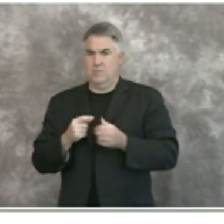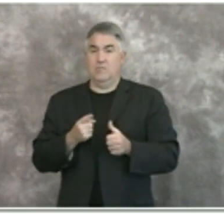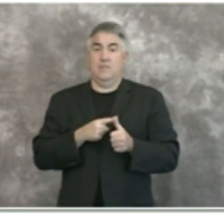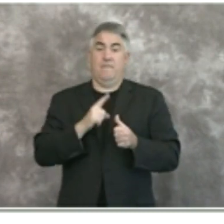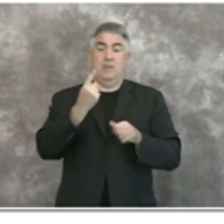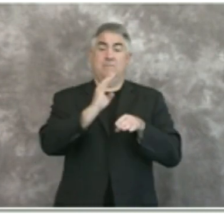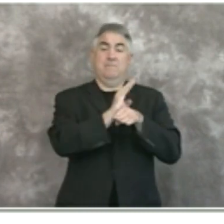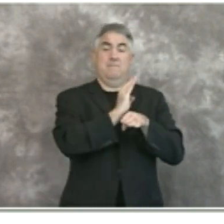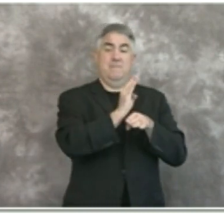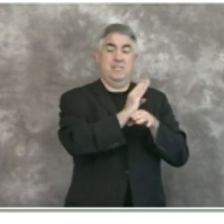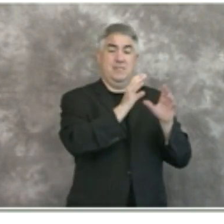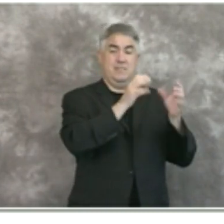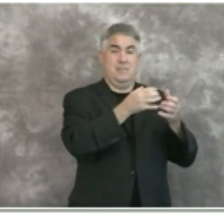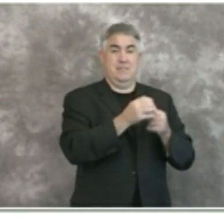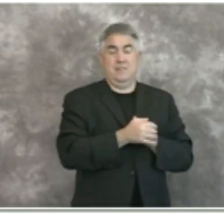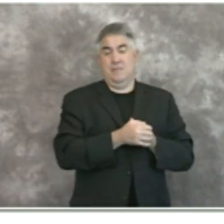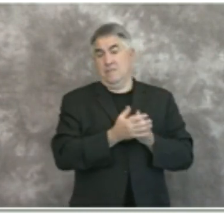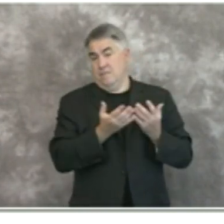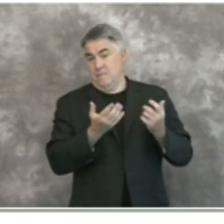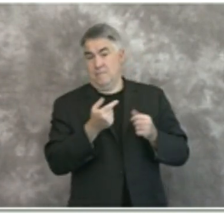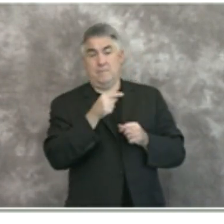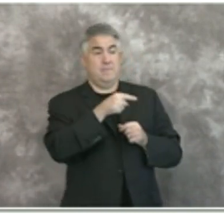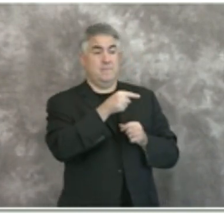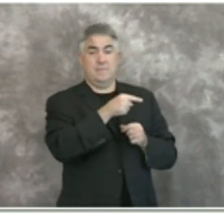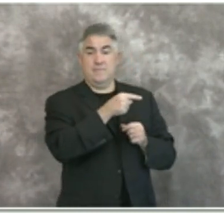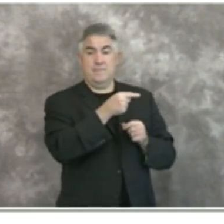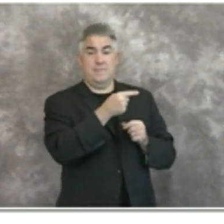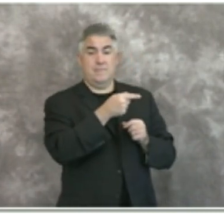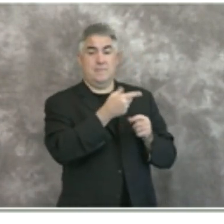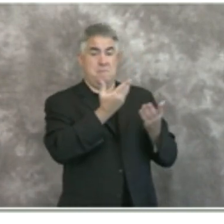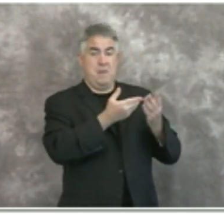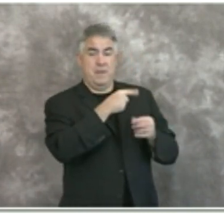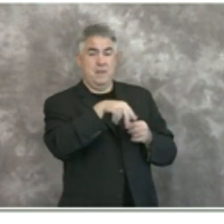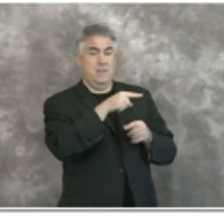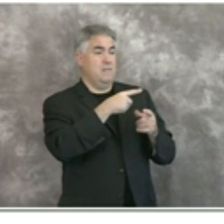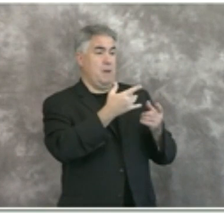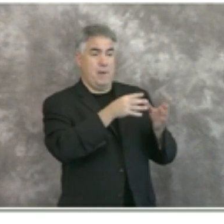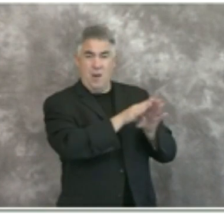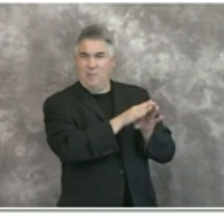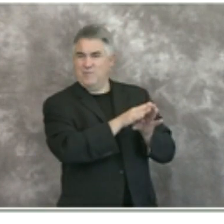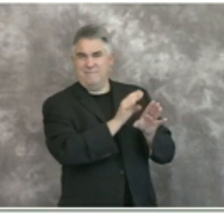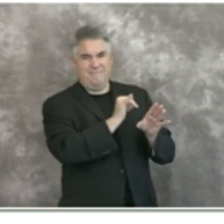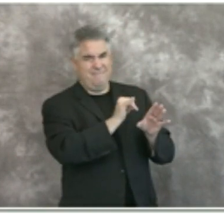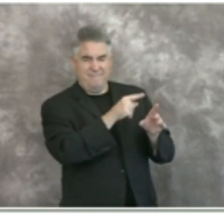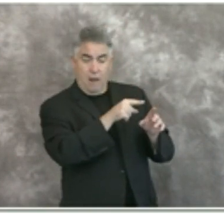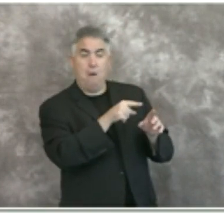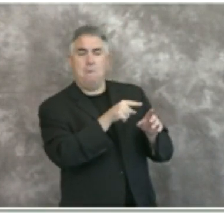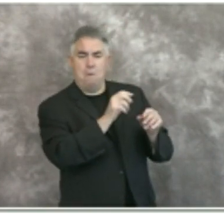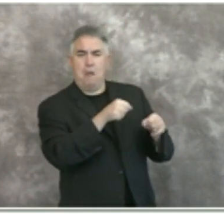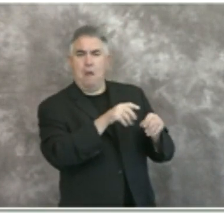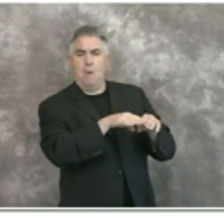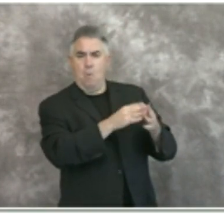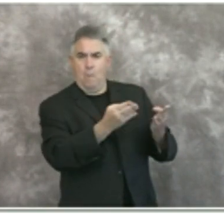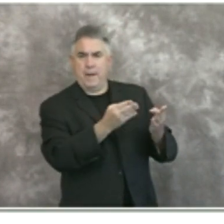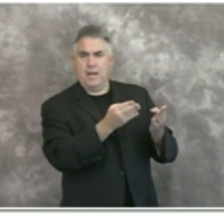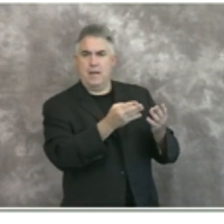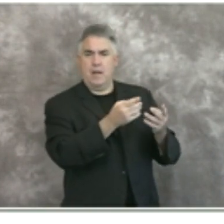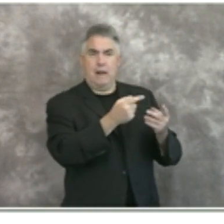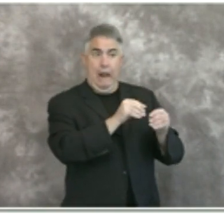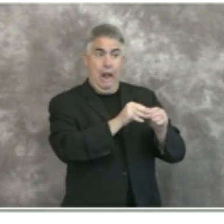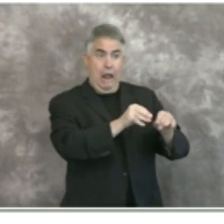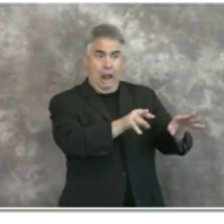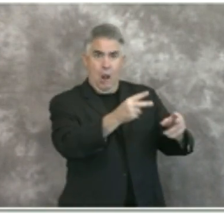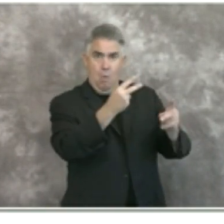an individual uh company uh might be closed because perhaps there's something a significant outbreak or something that's happening there that's causing